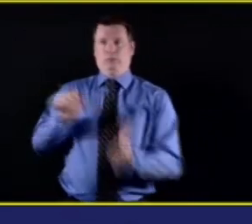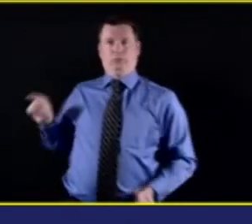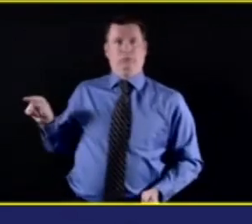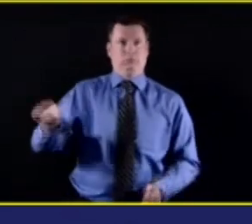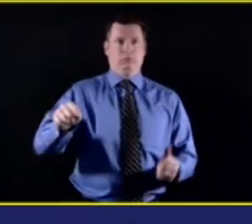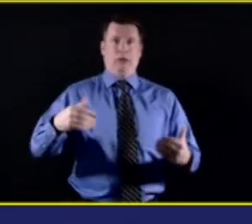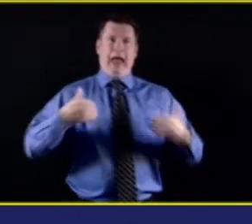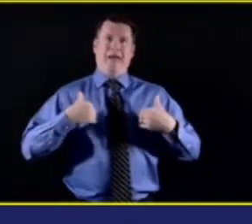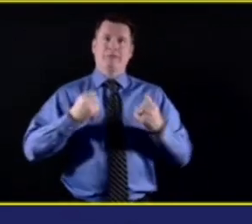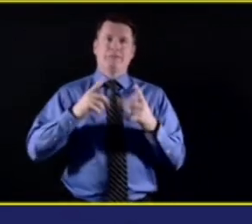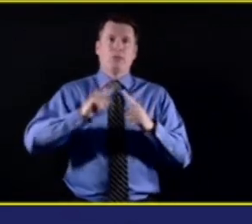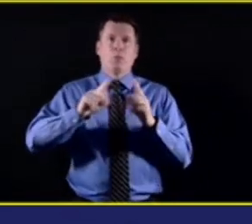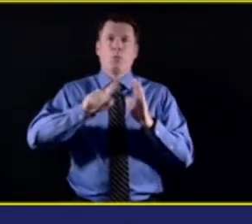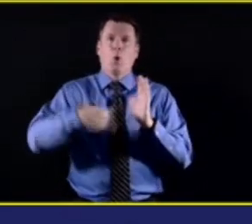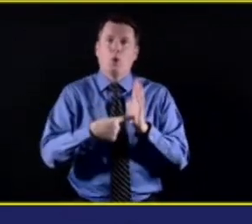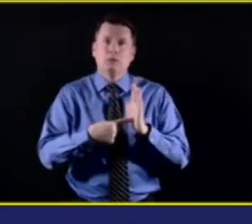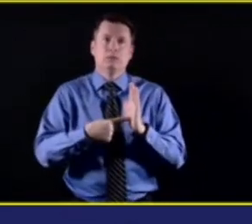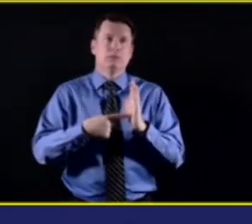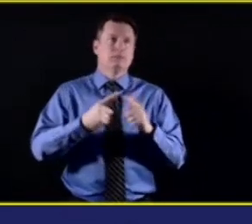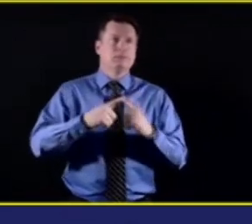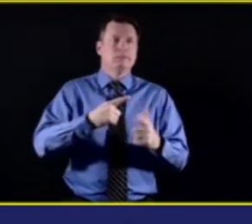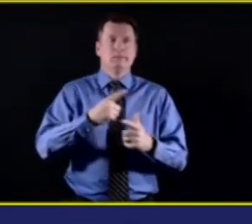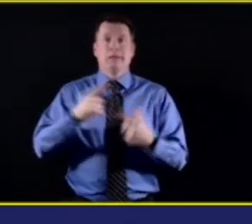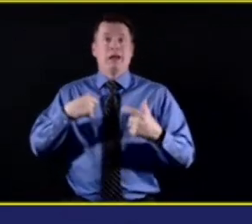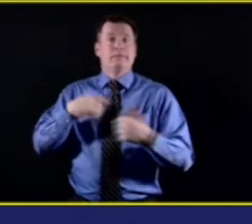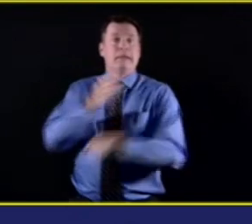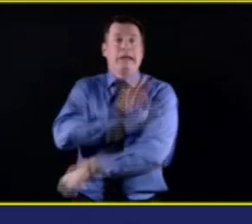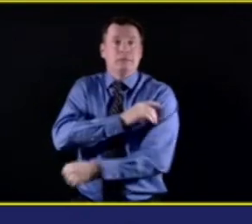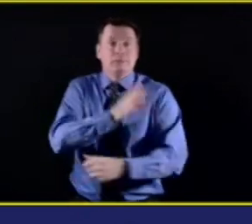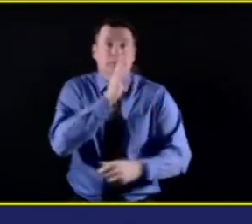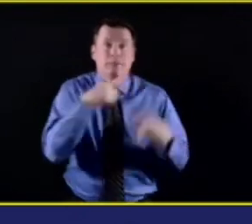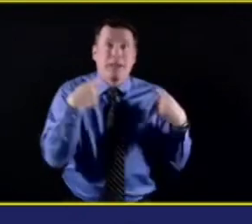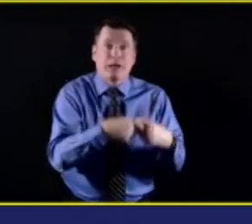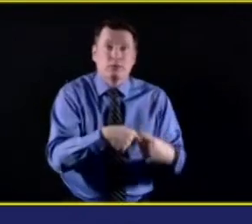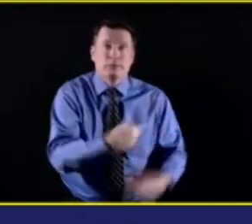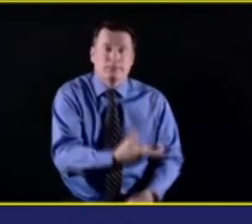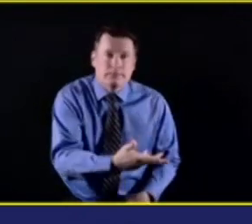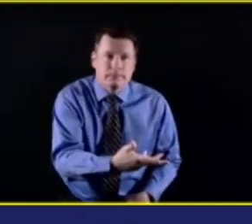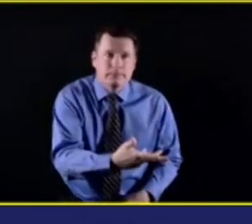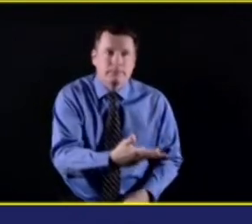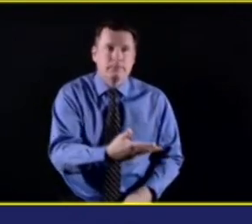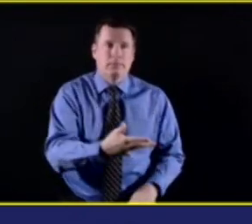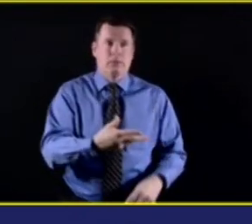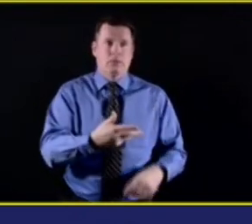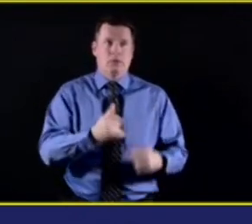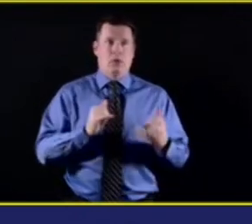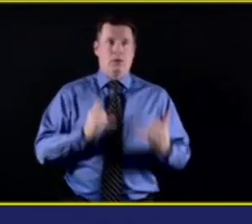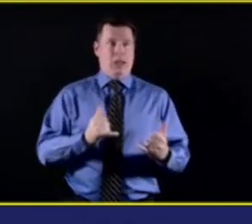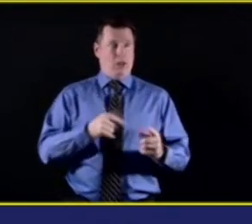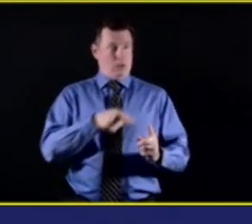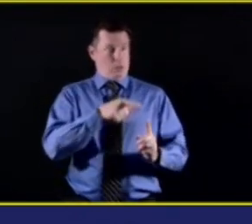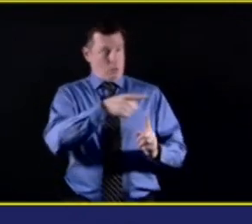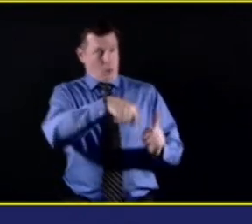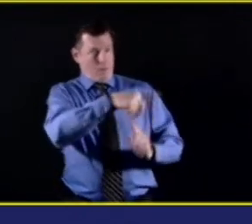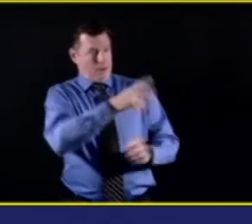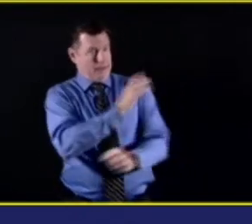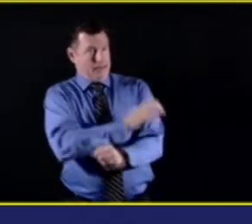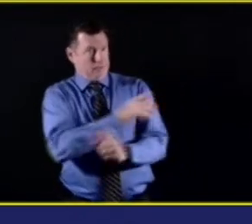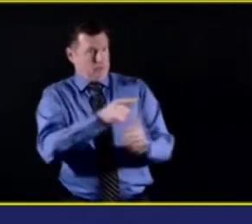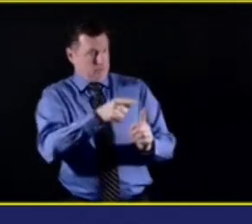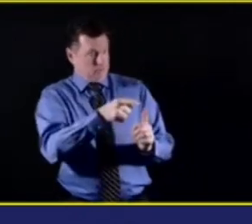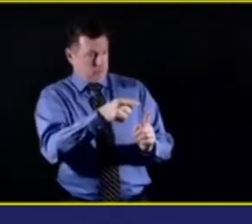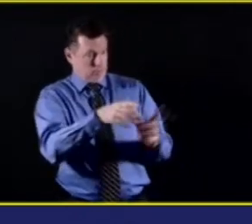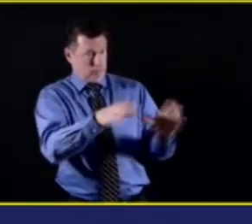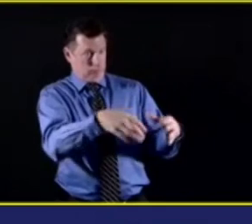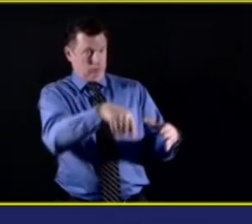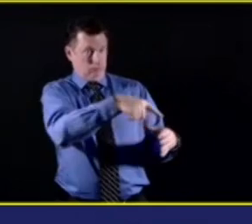A lot of our therapists are not just doing their kind of regular individual therapy, but they're also trying to help by providing